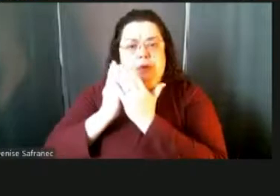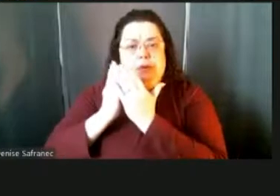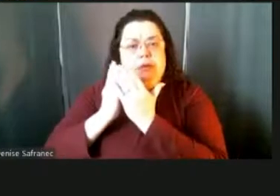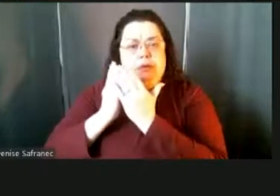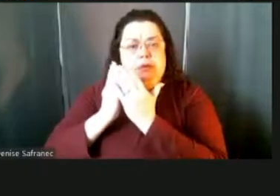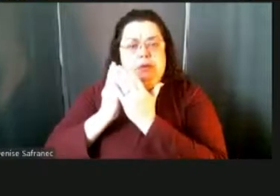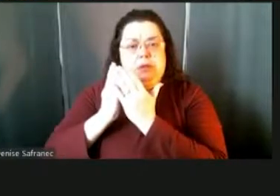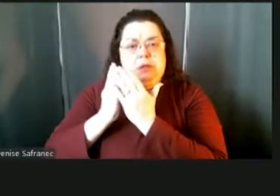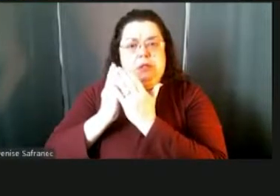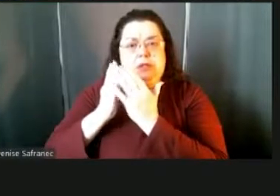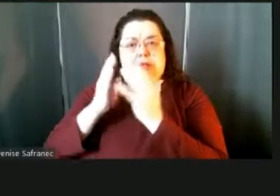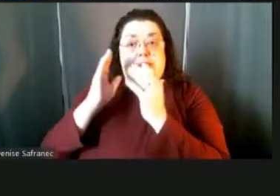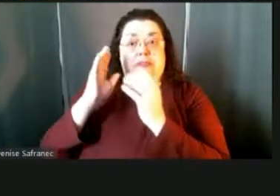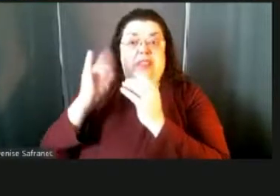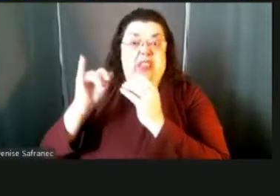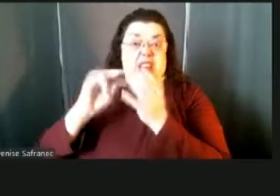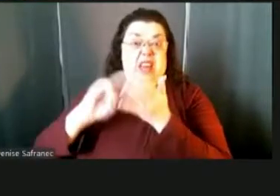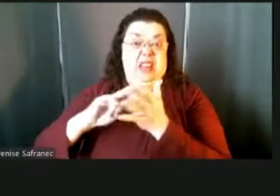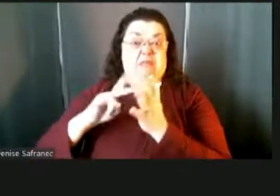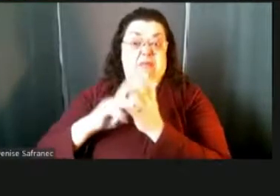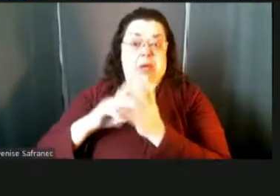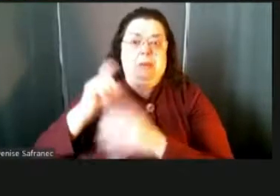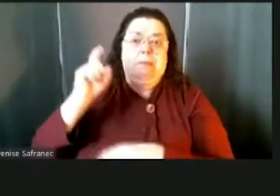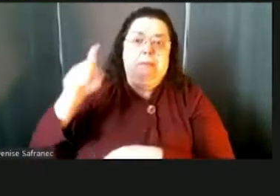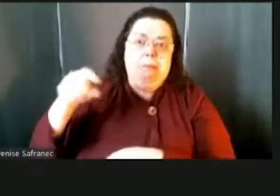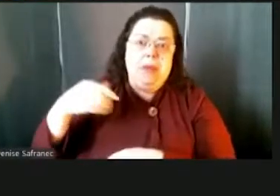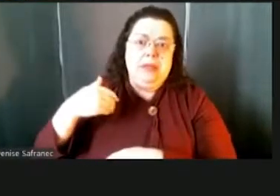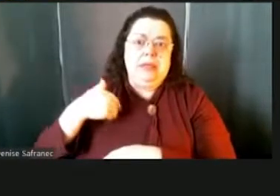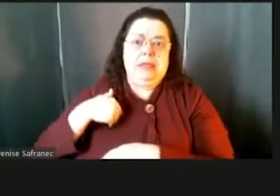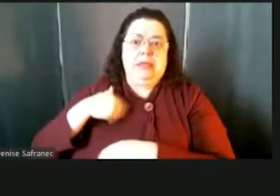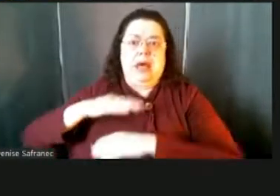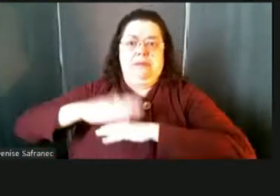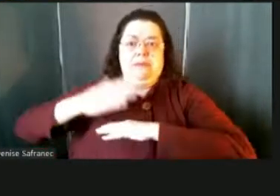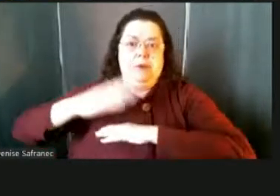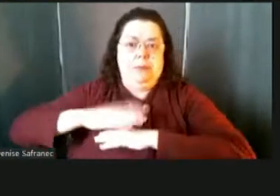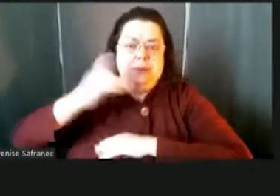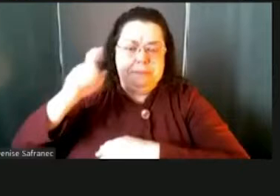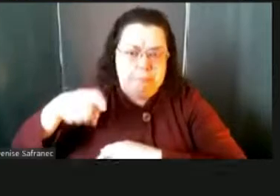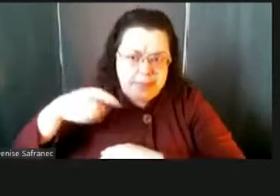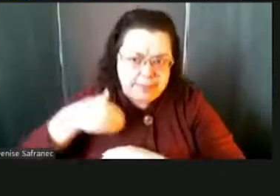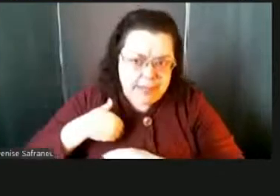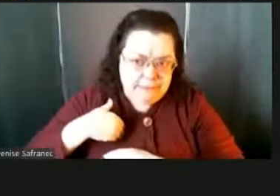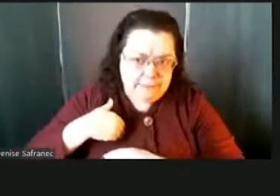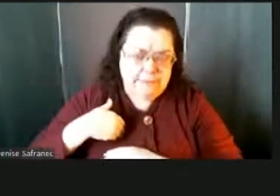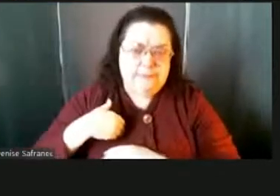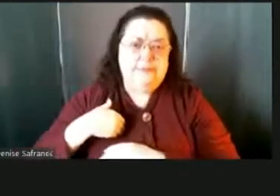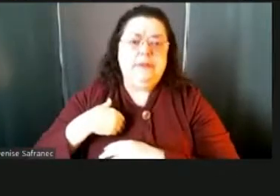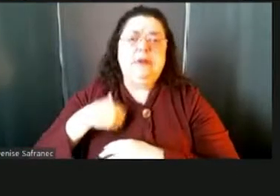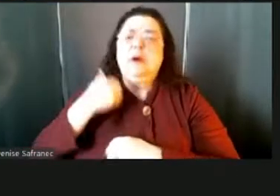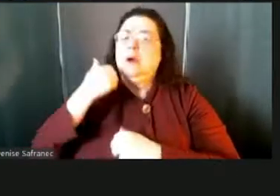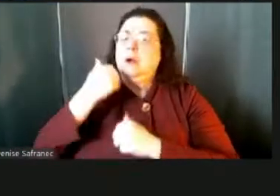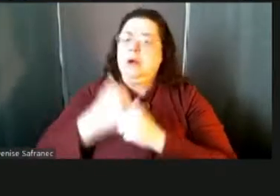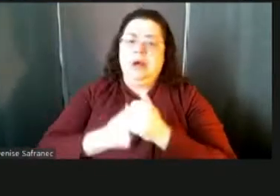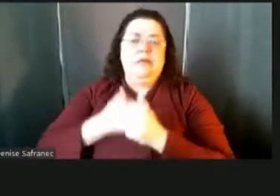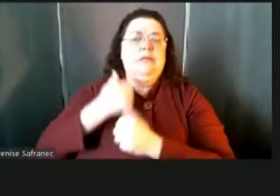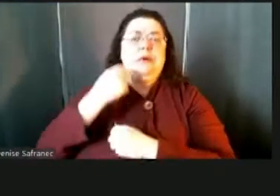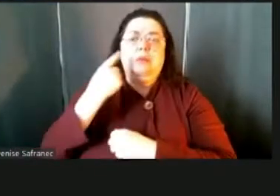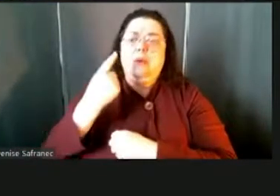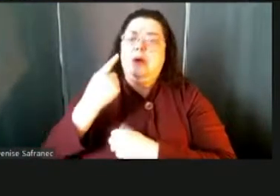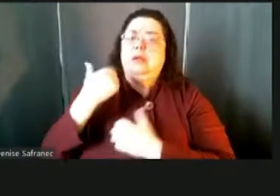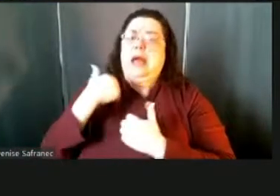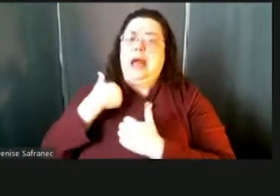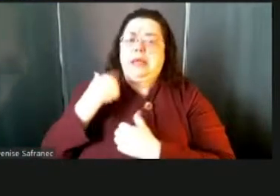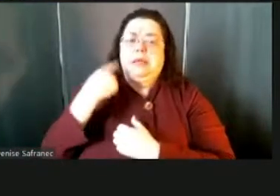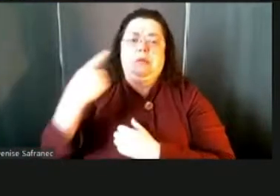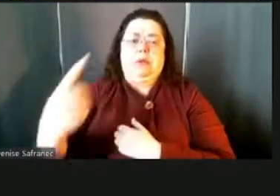that, obviously, and we had to, you know, move that up a lot quicker. So every one of our students has a Chromebook, has access to